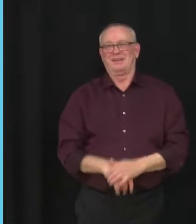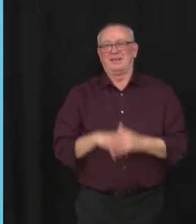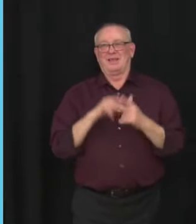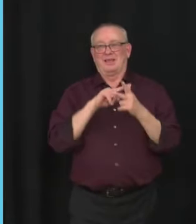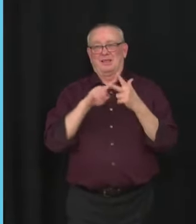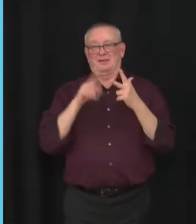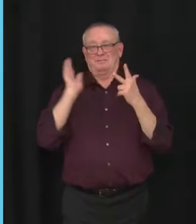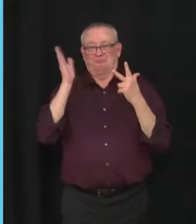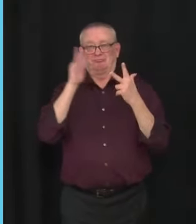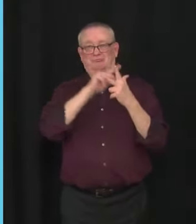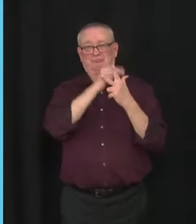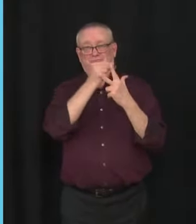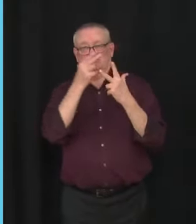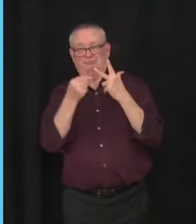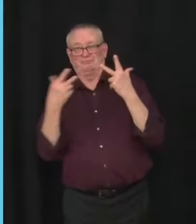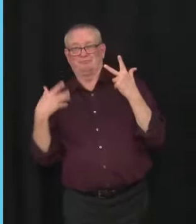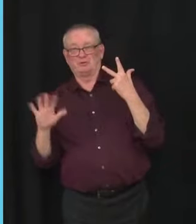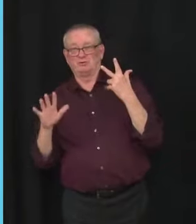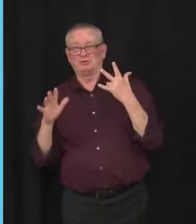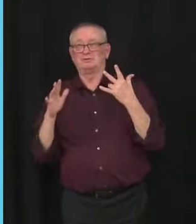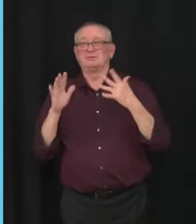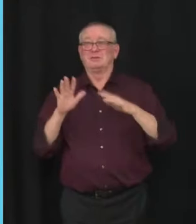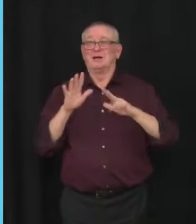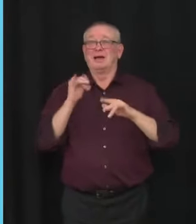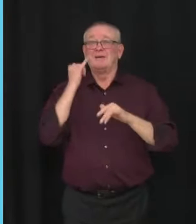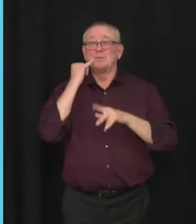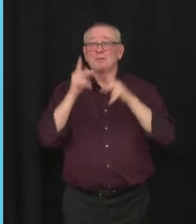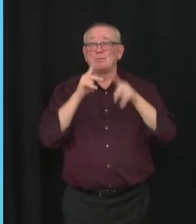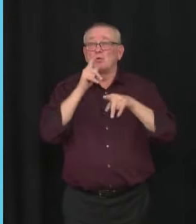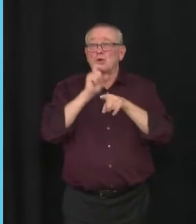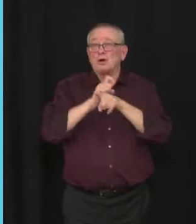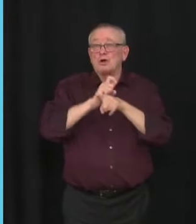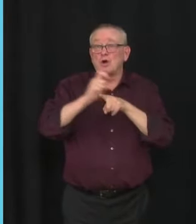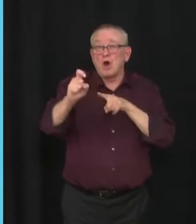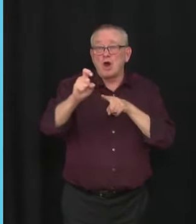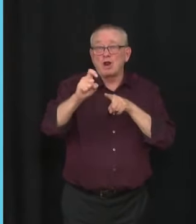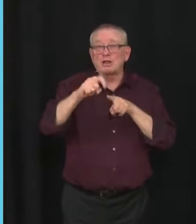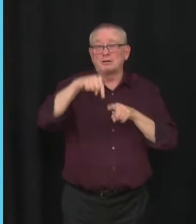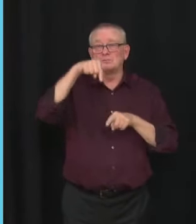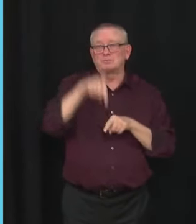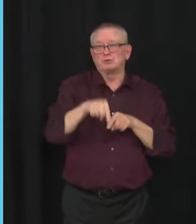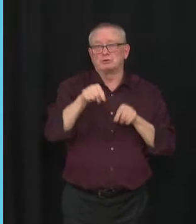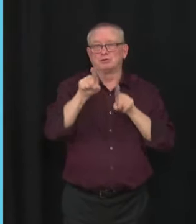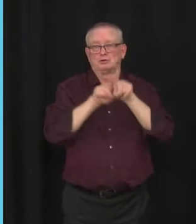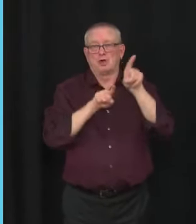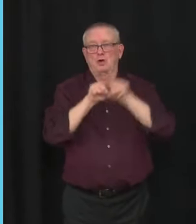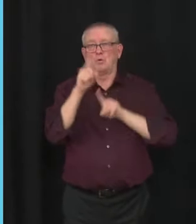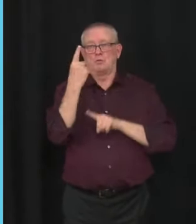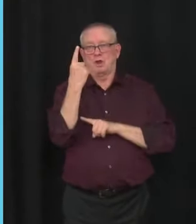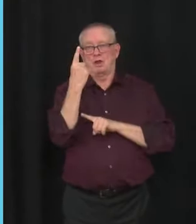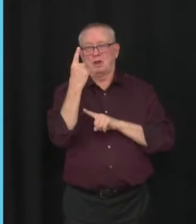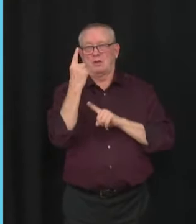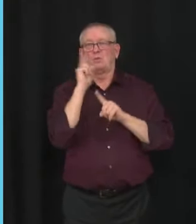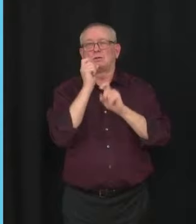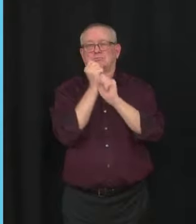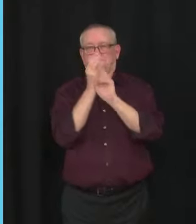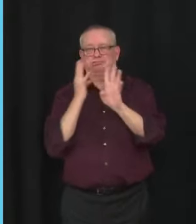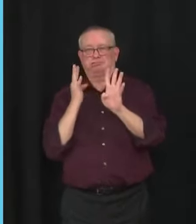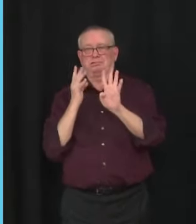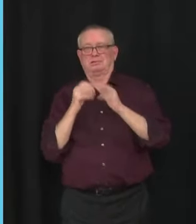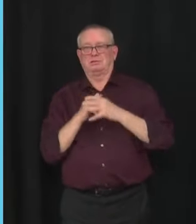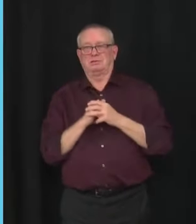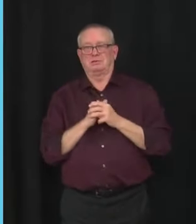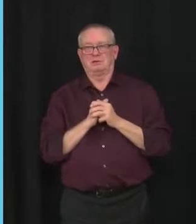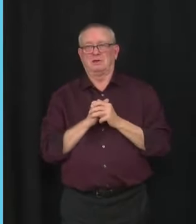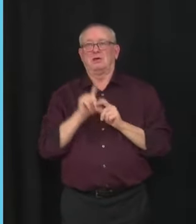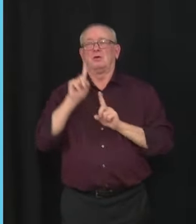Just a reminder to everyone on the phones to please press star 1 to join our queue and a reminder to the folks both on the phone and